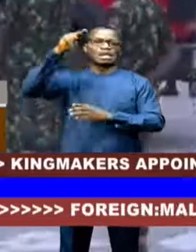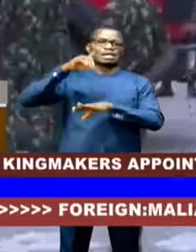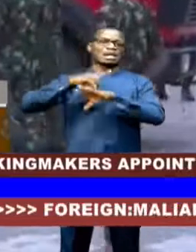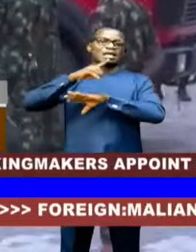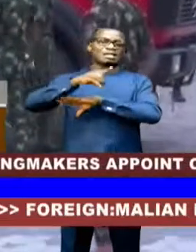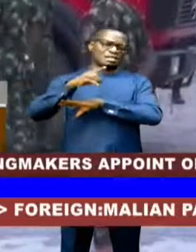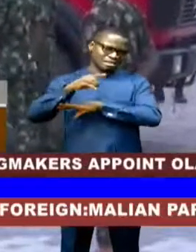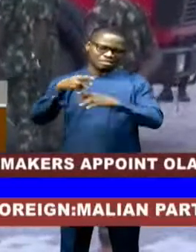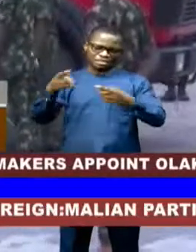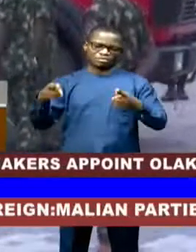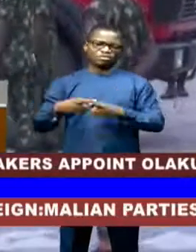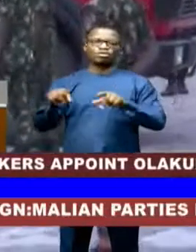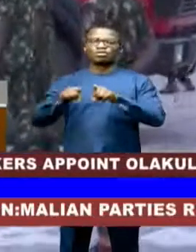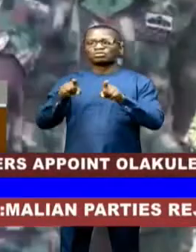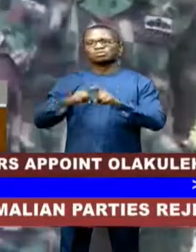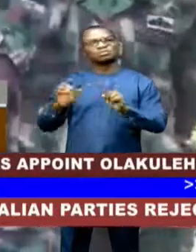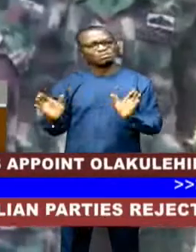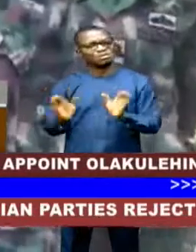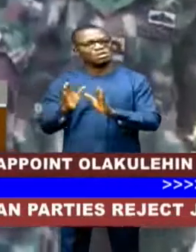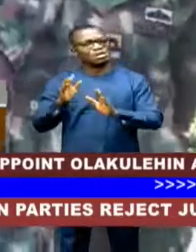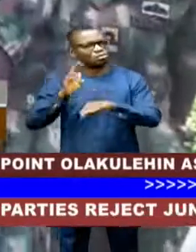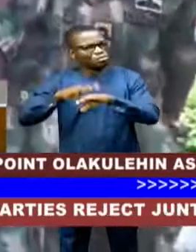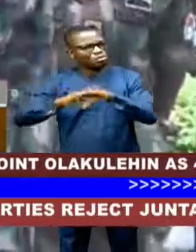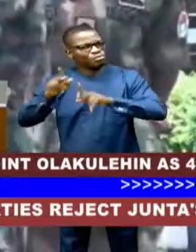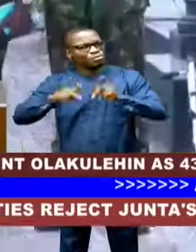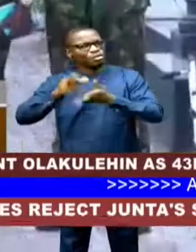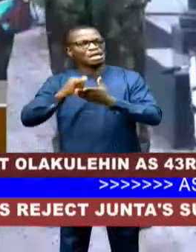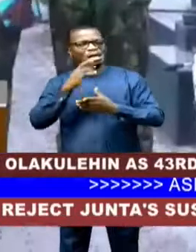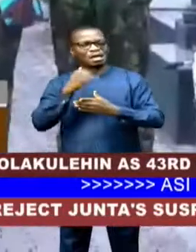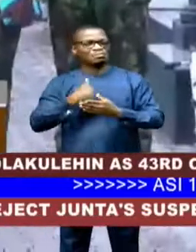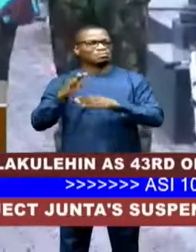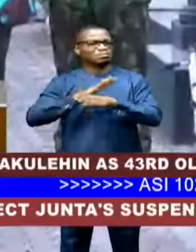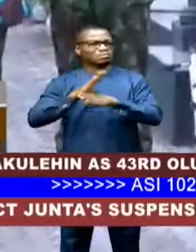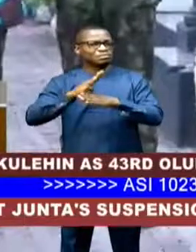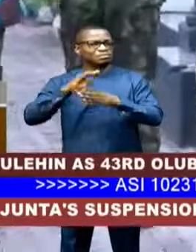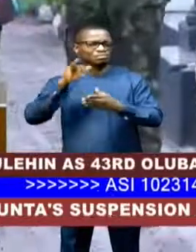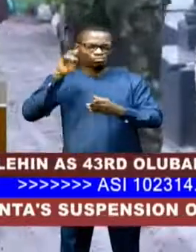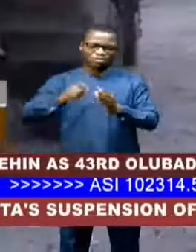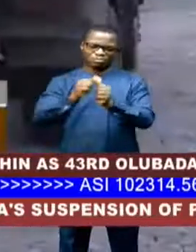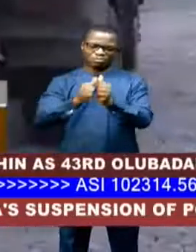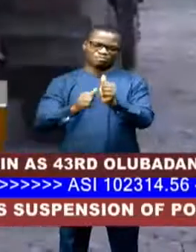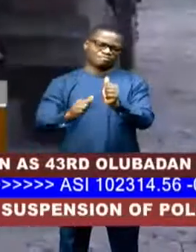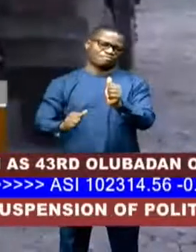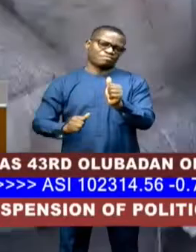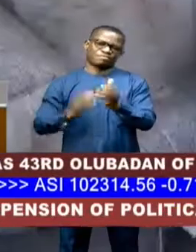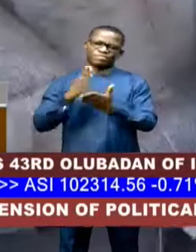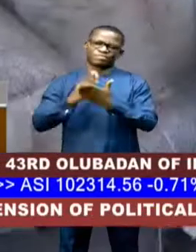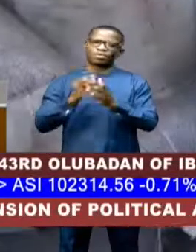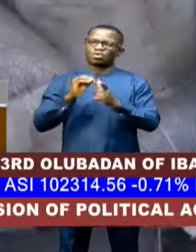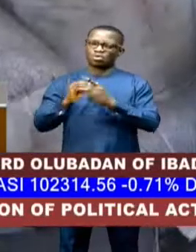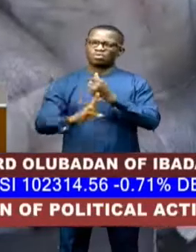The commander also urges those indulging in illegal bunkry to desist from such acts or risk